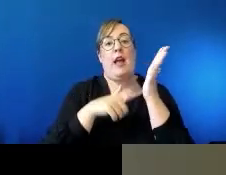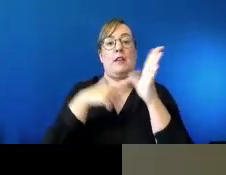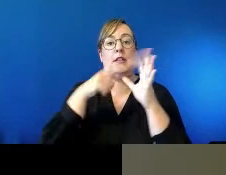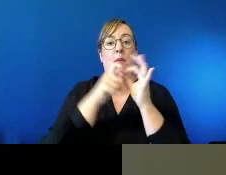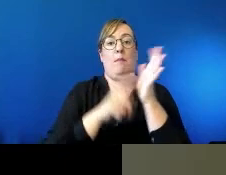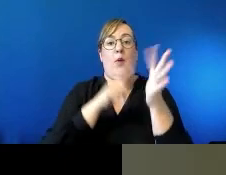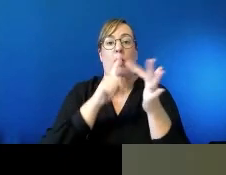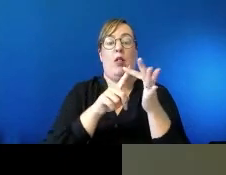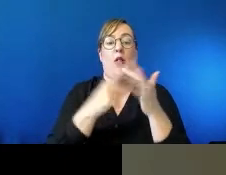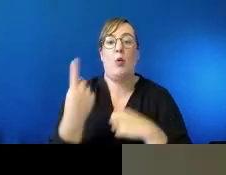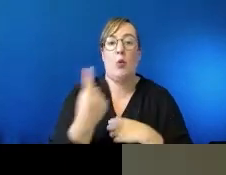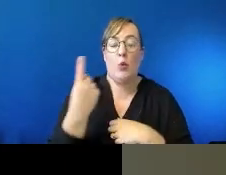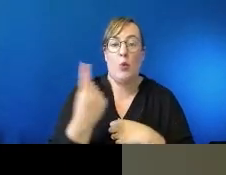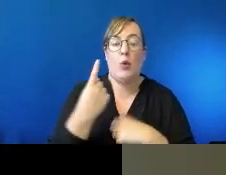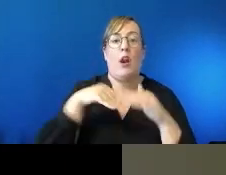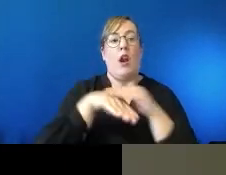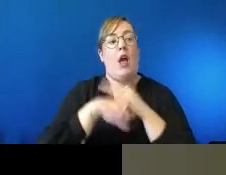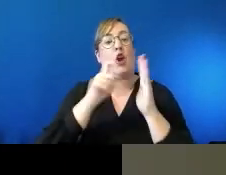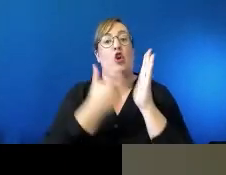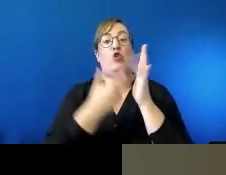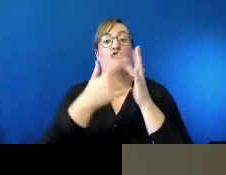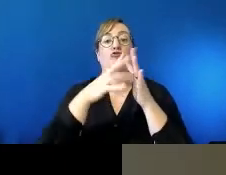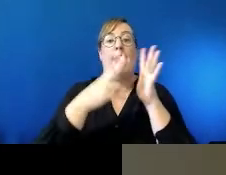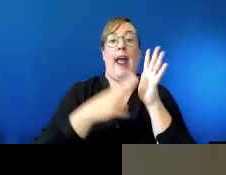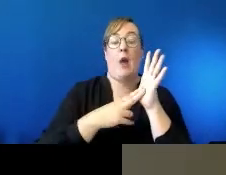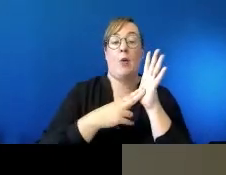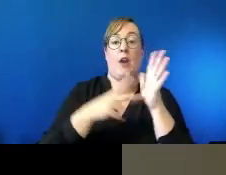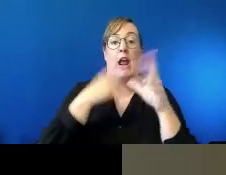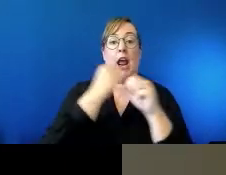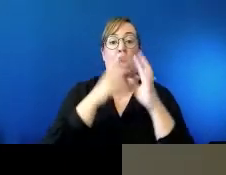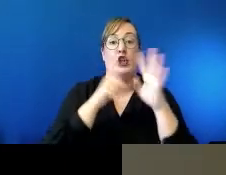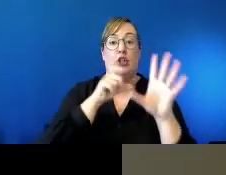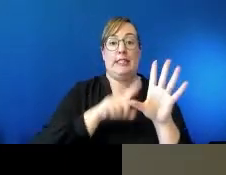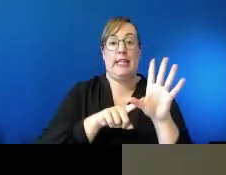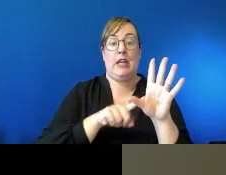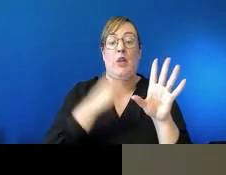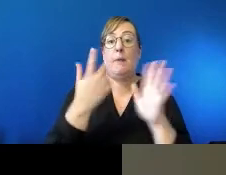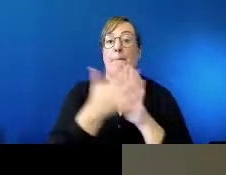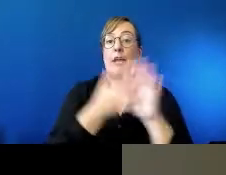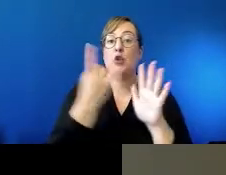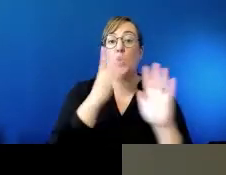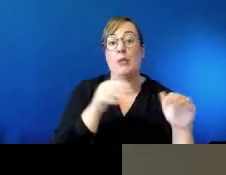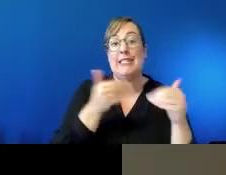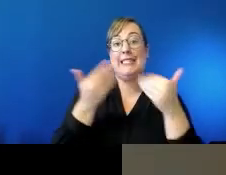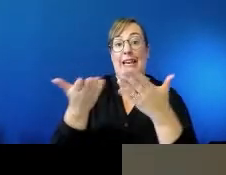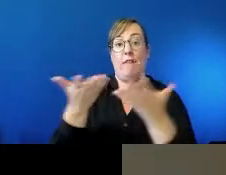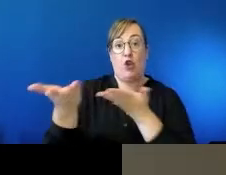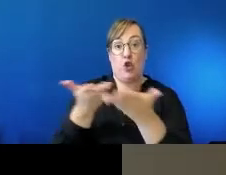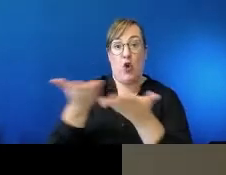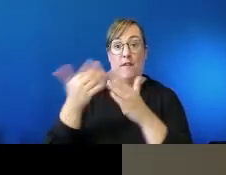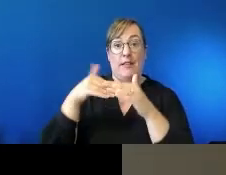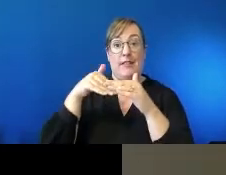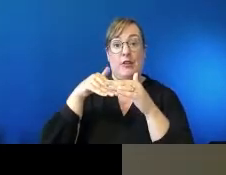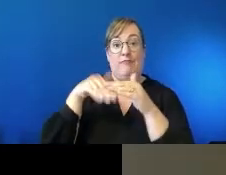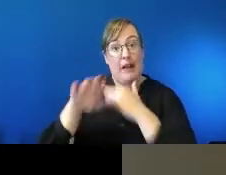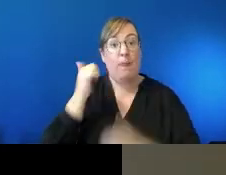crown agencies, accountability for the delivery of services to Māori is what we are